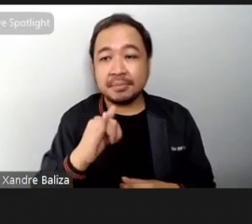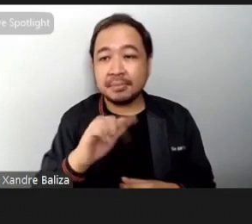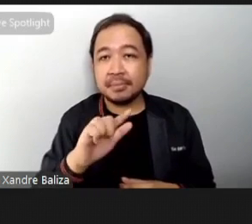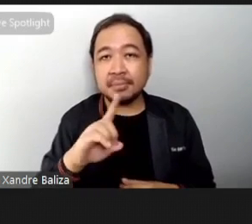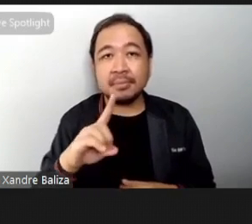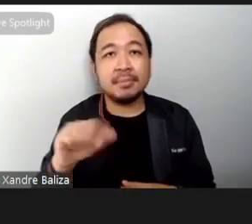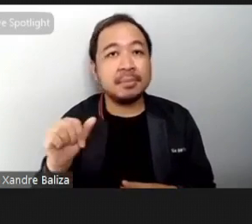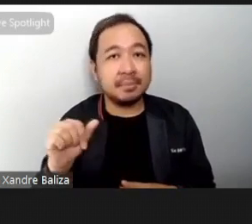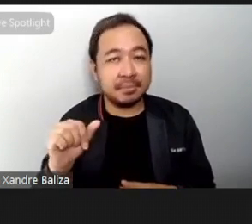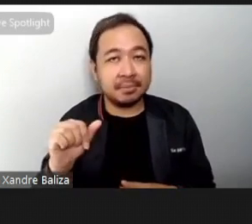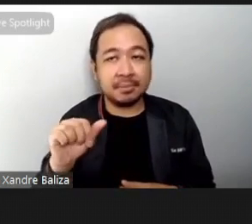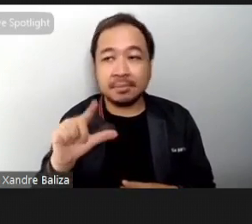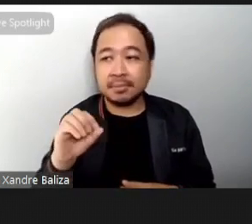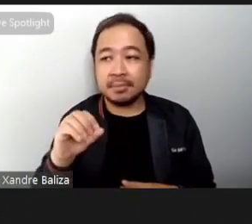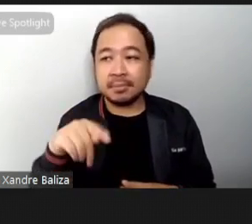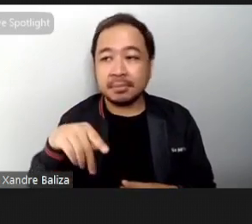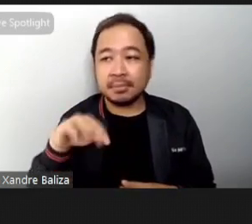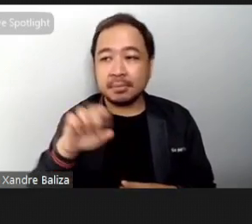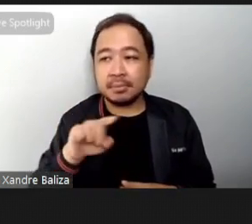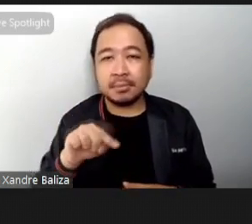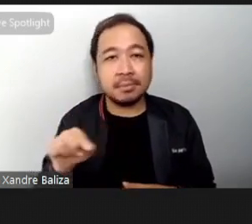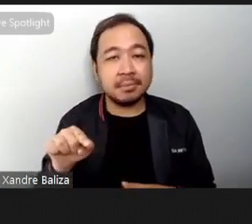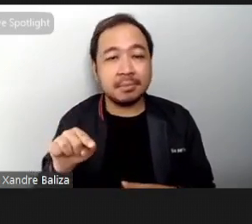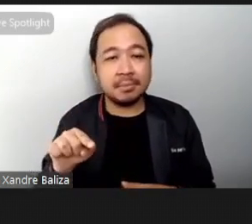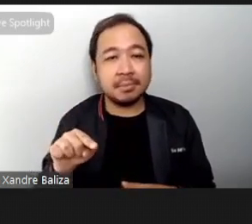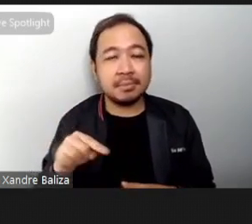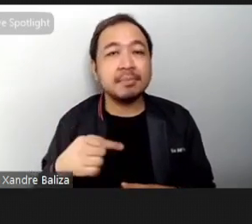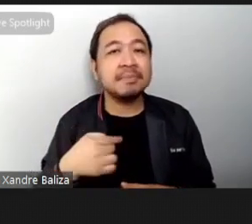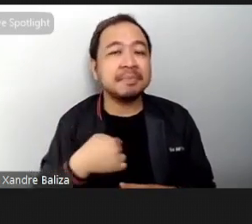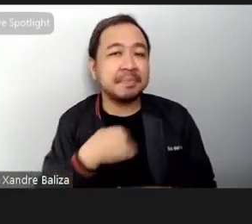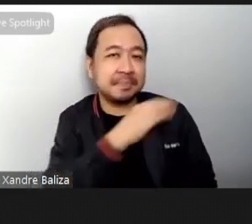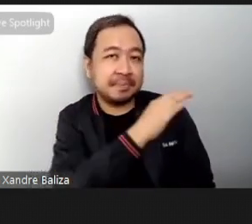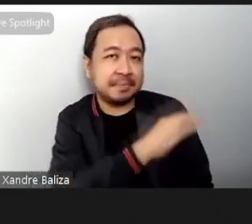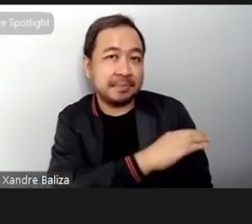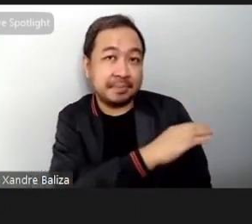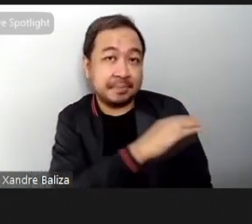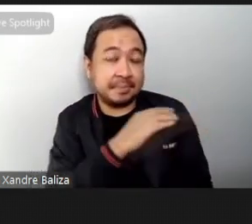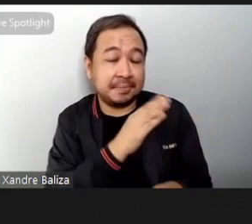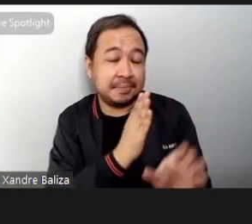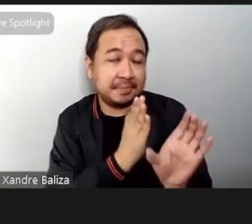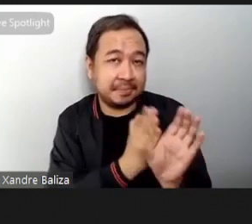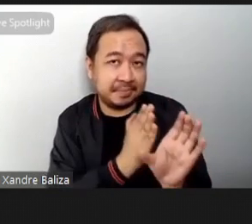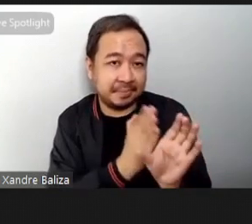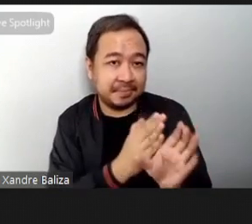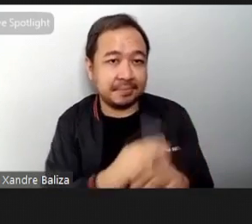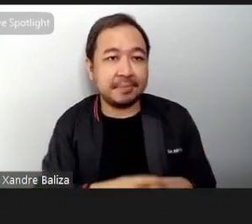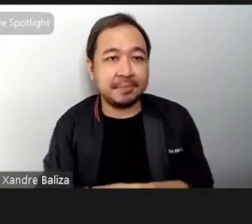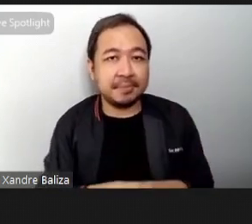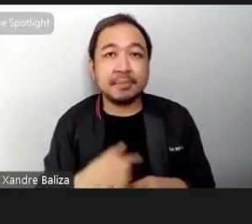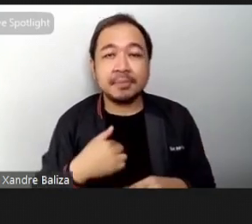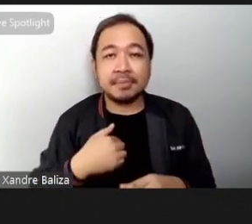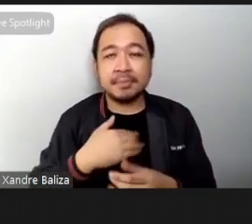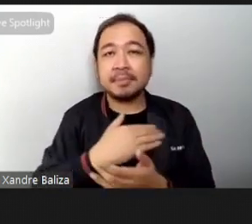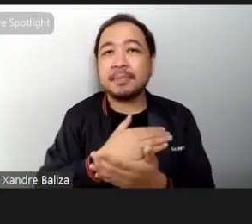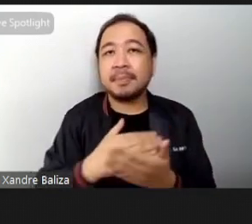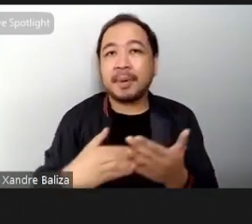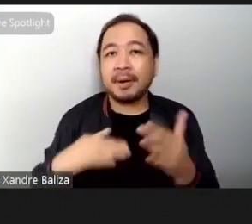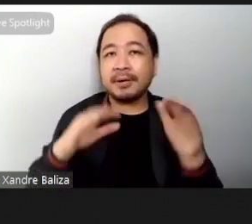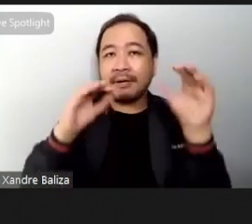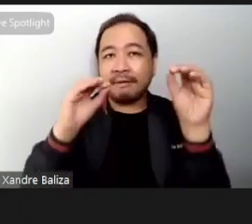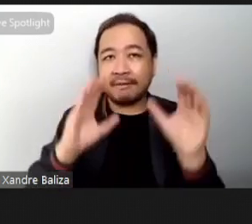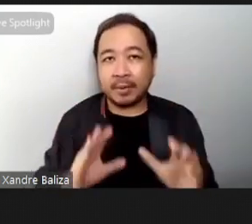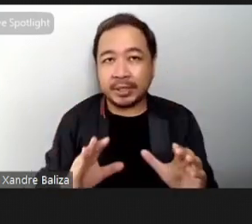And I am a clinical psychologist And I am also part of the faculty of